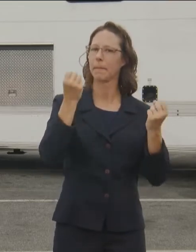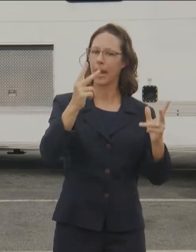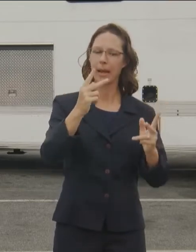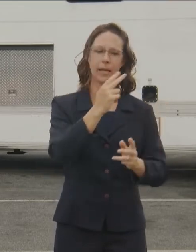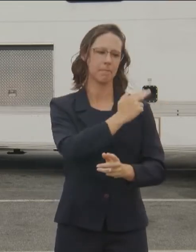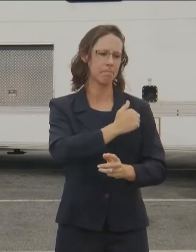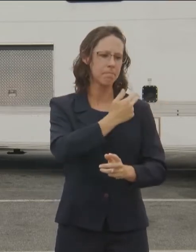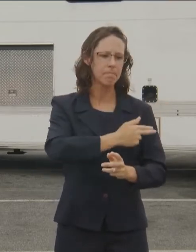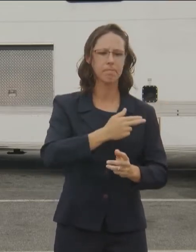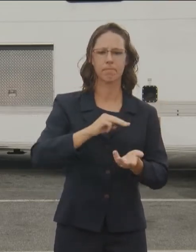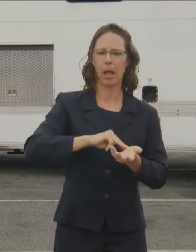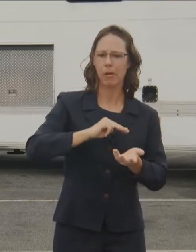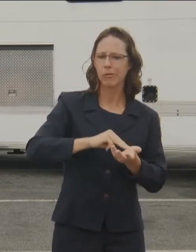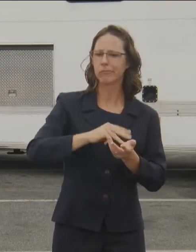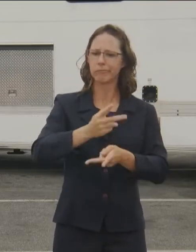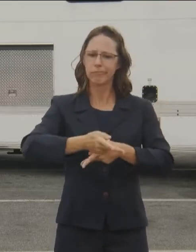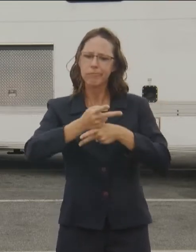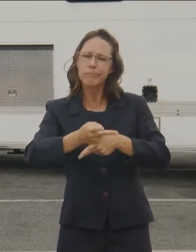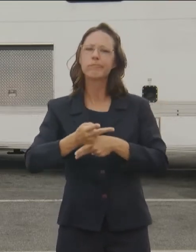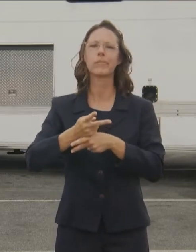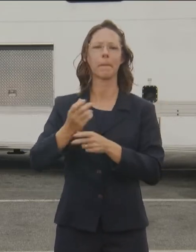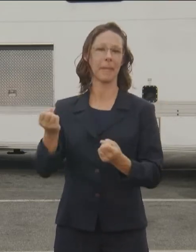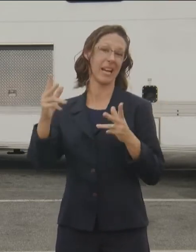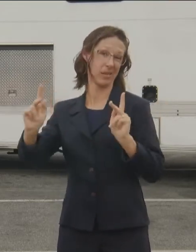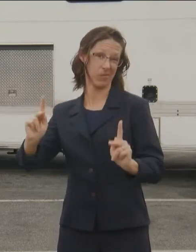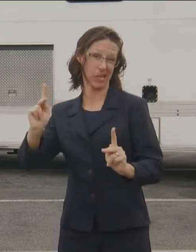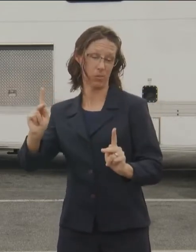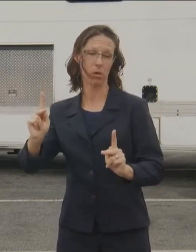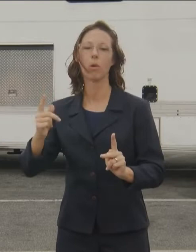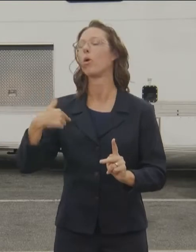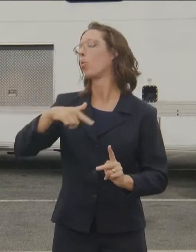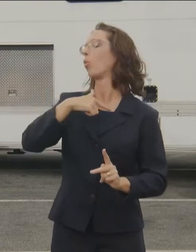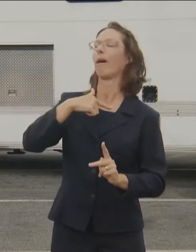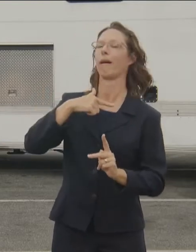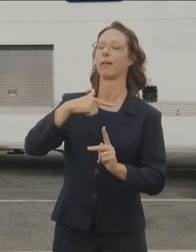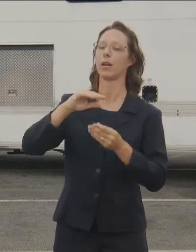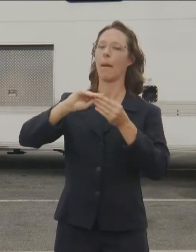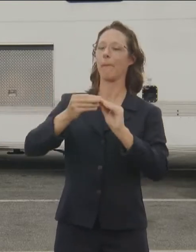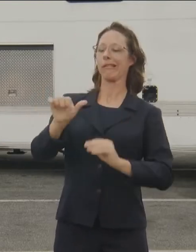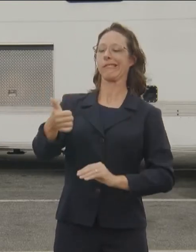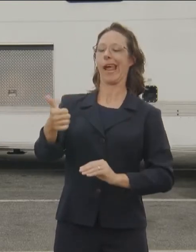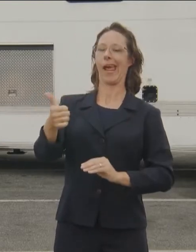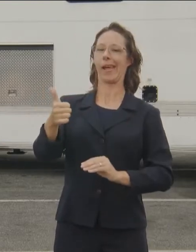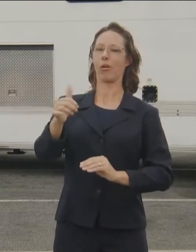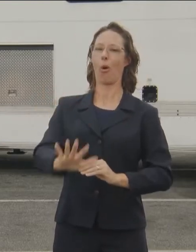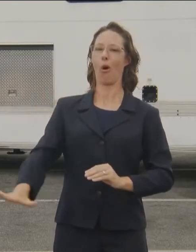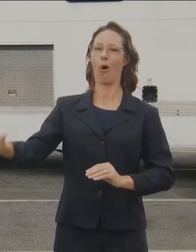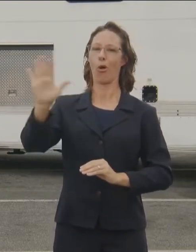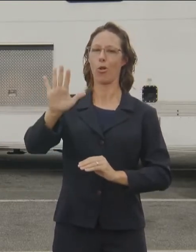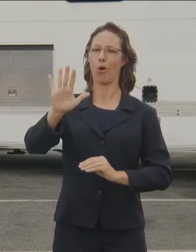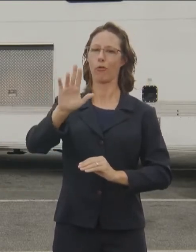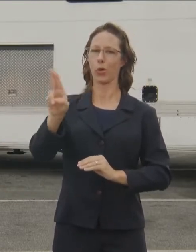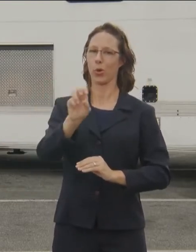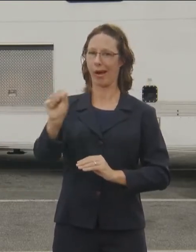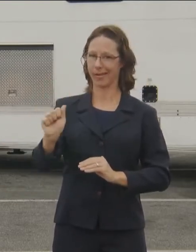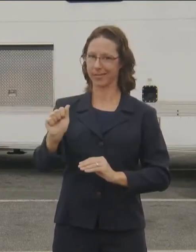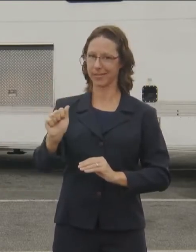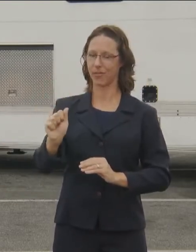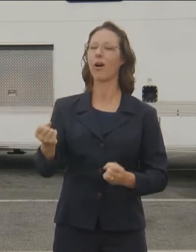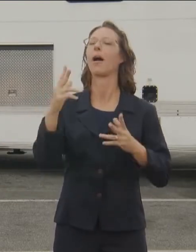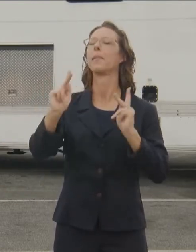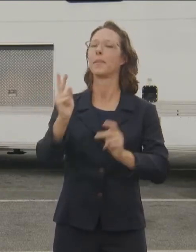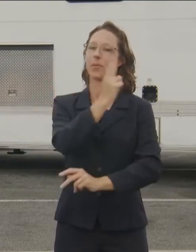even without taking that into account, we're 10th in the nation, I think, in terms of hospitalization rates. And all time,